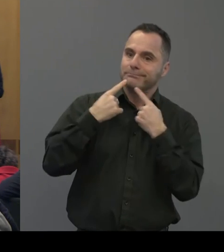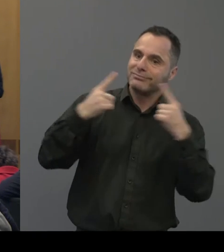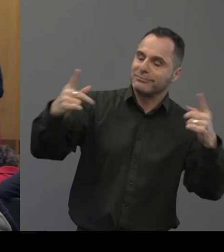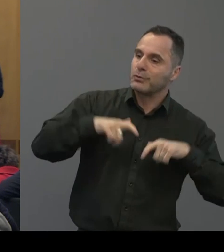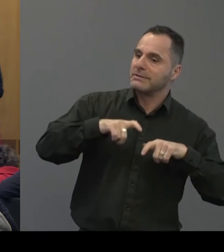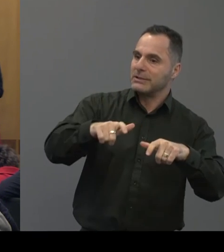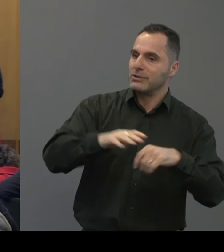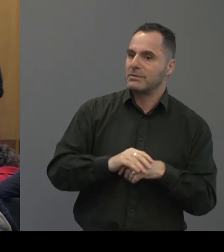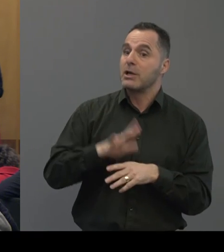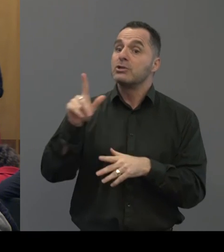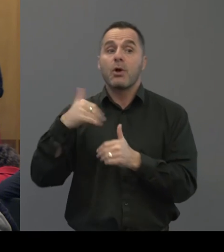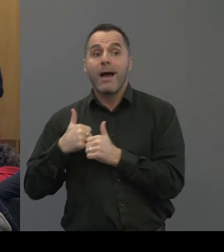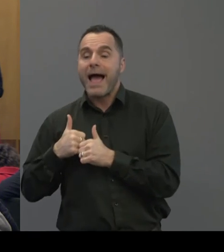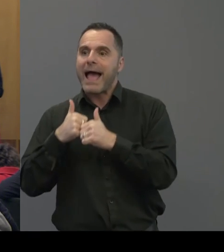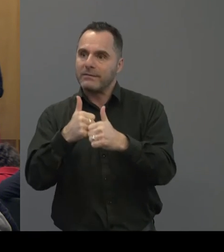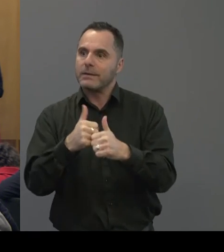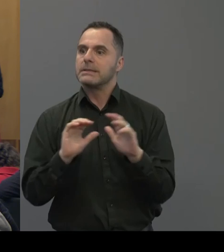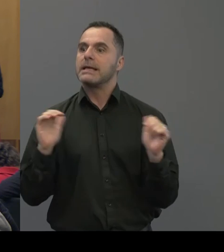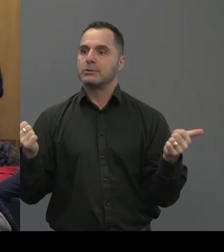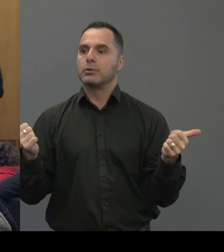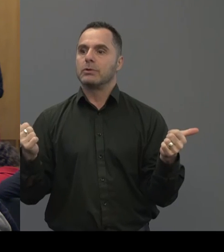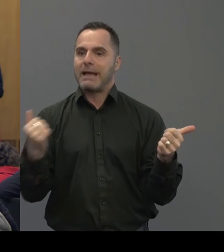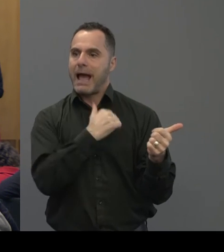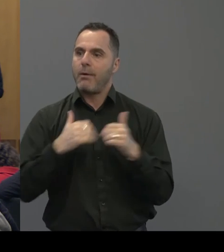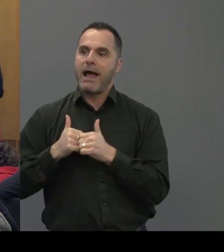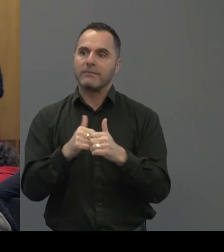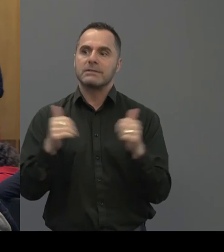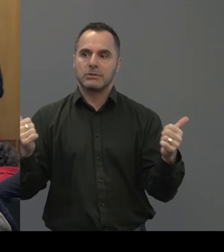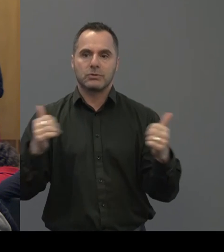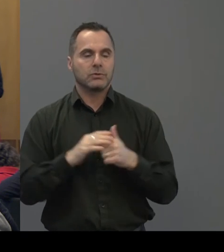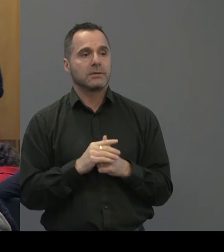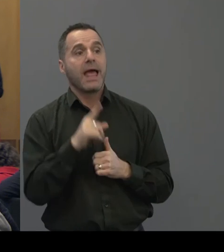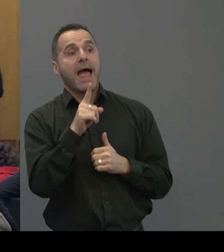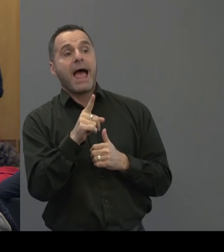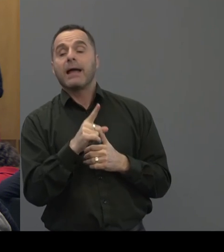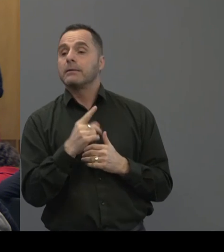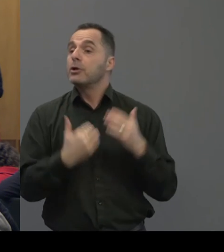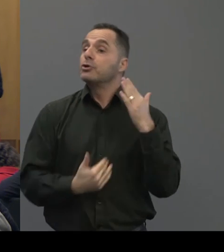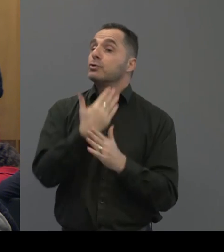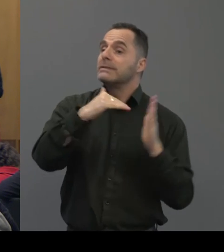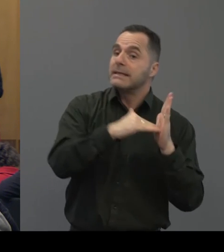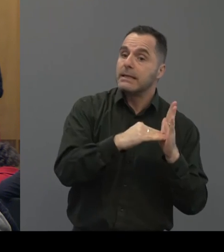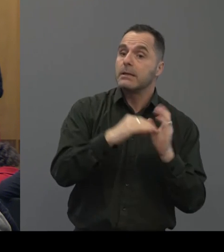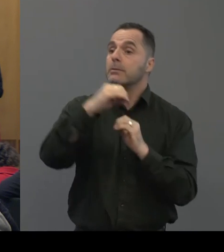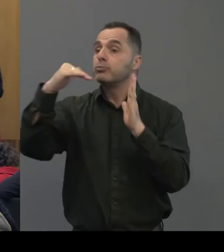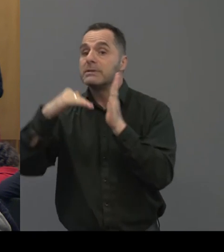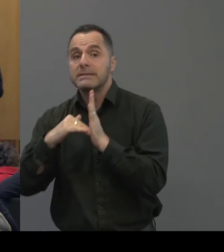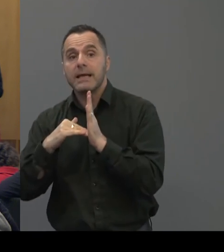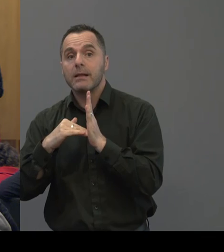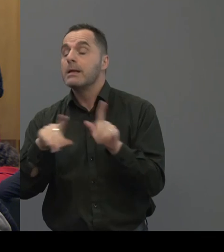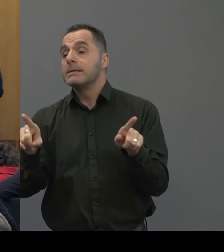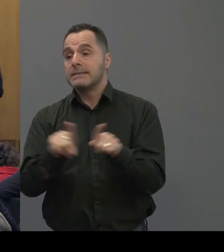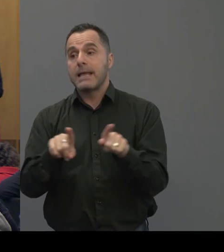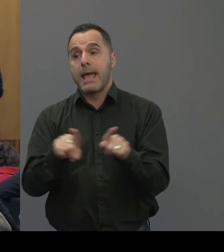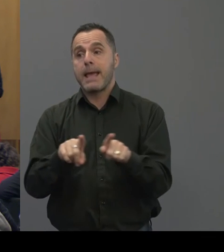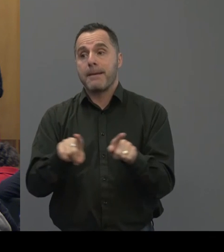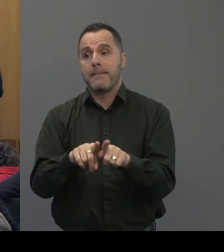I think our efficacy looks real, real good and those, those values are very, very similar. If you look at New Zealand and Brazil, they're almost identical,